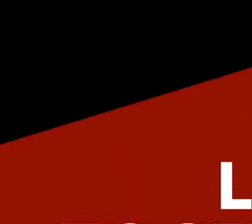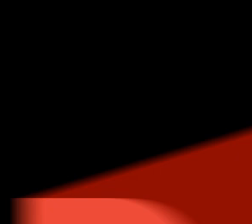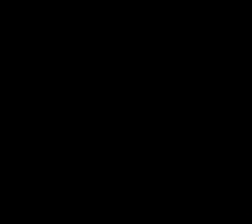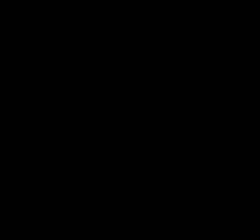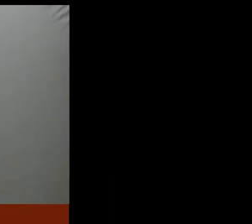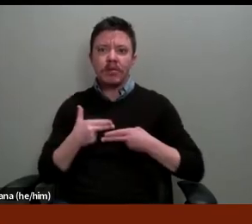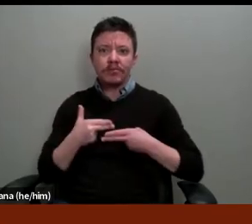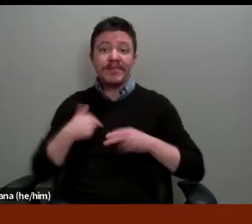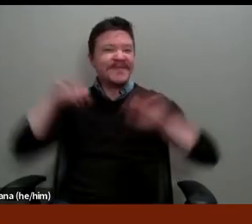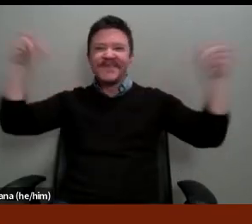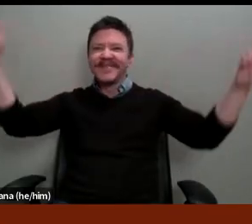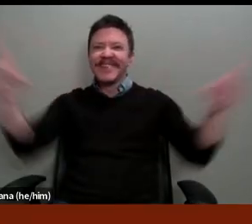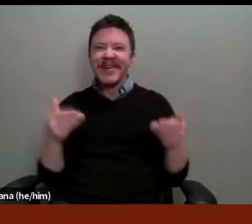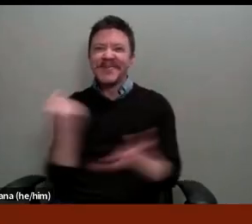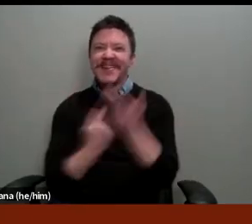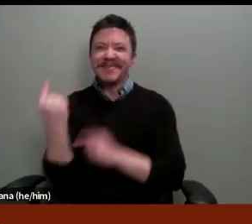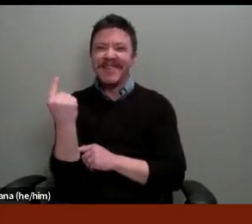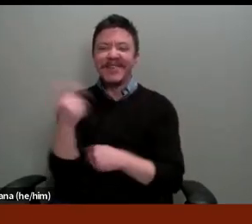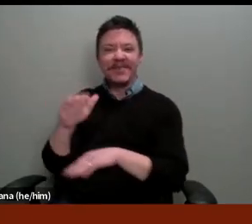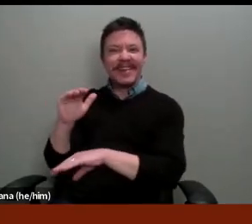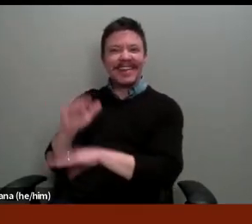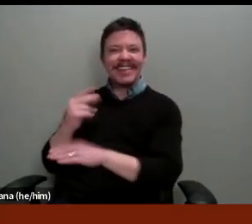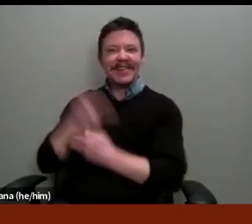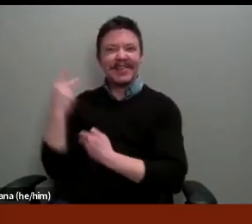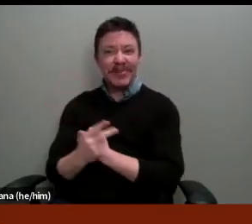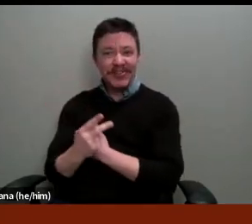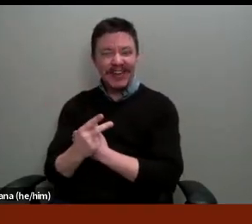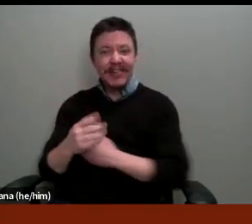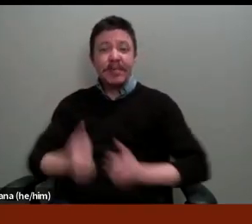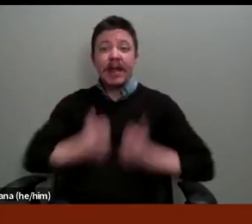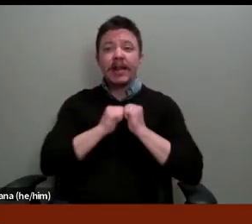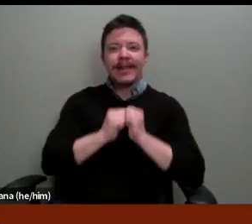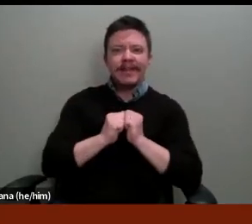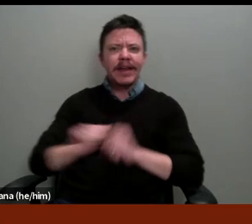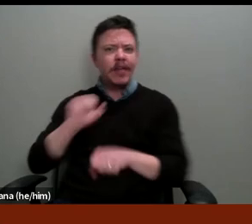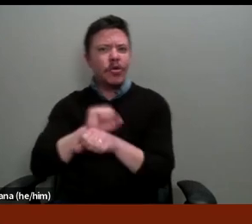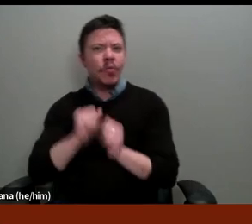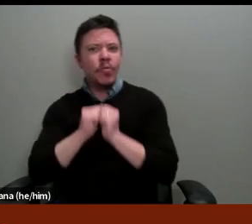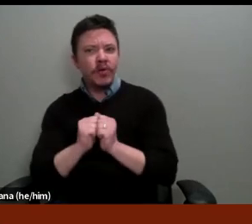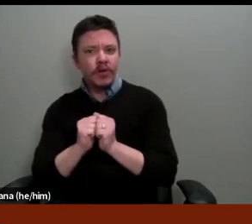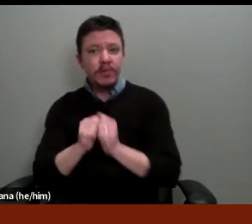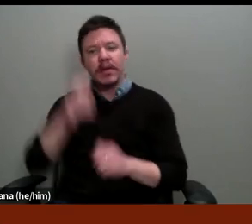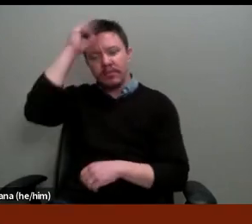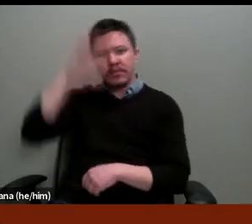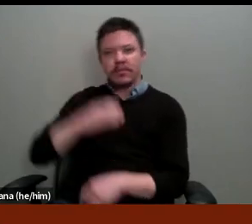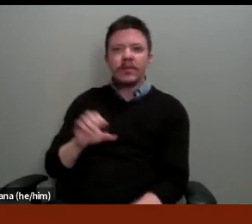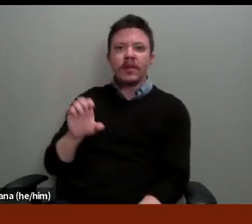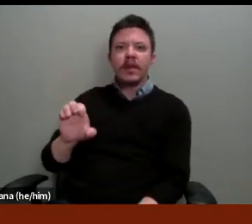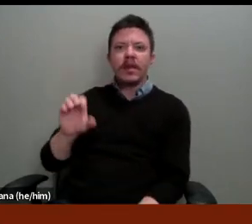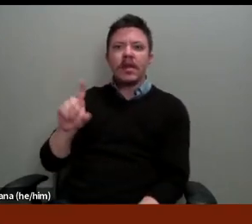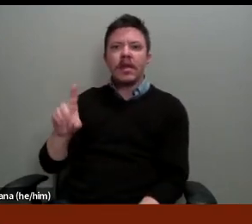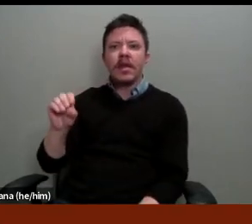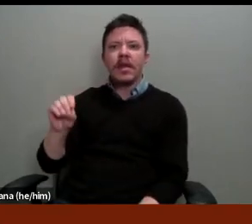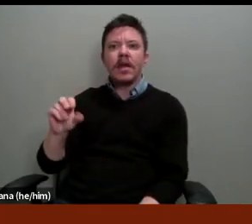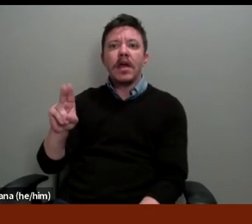Welcome everyone to this evening's program, Living Together, Working Together, Edward Viard and his mother.